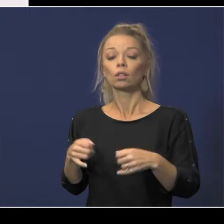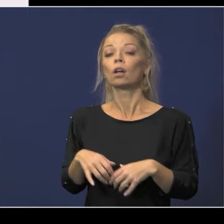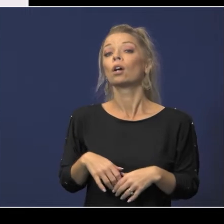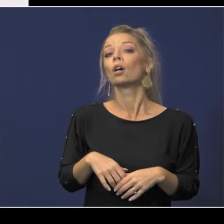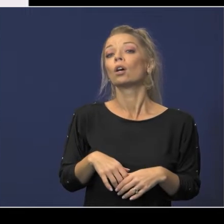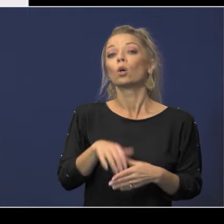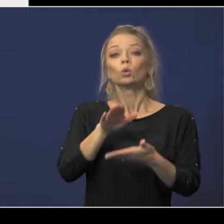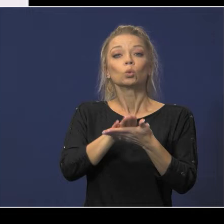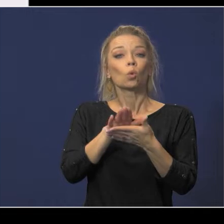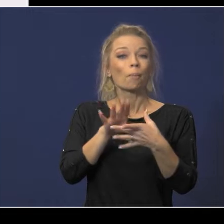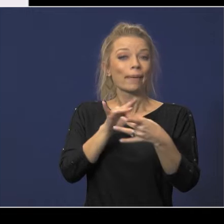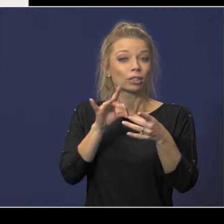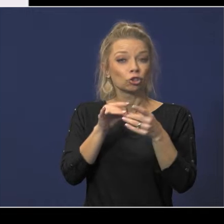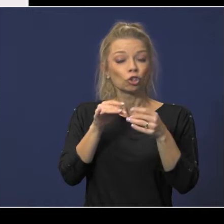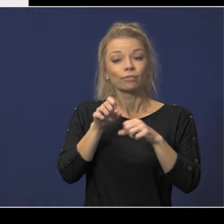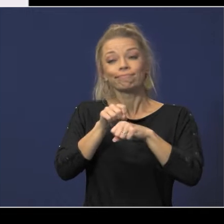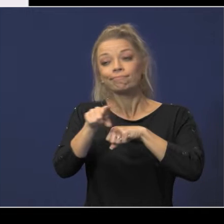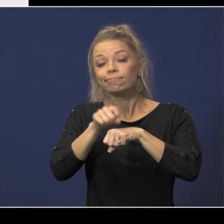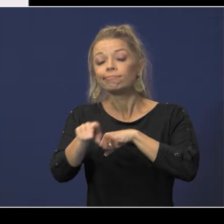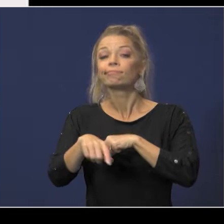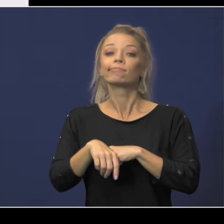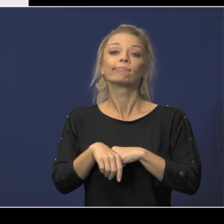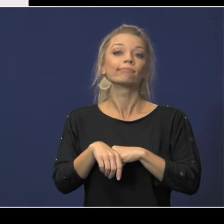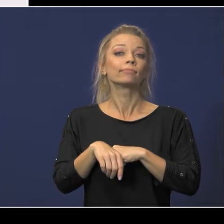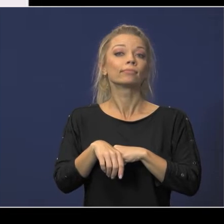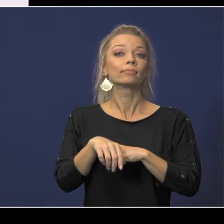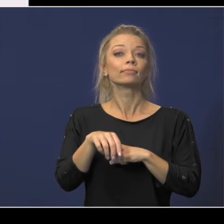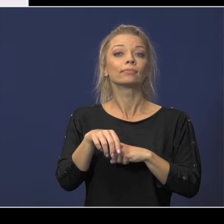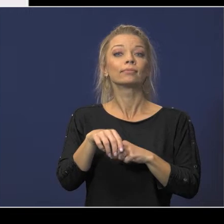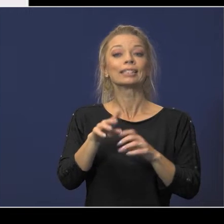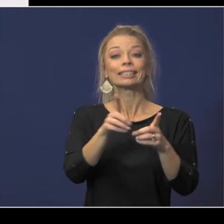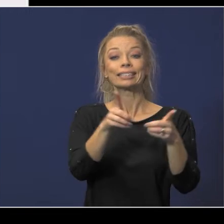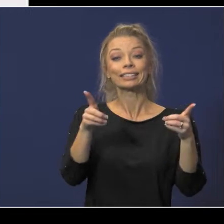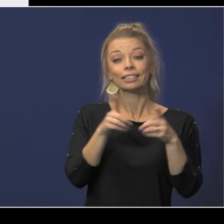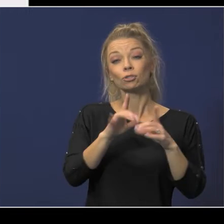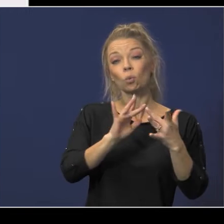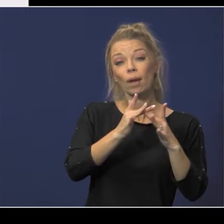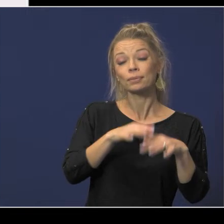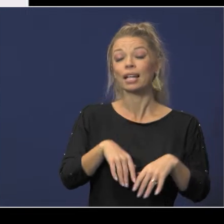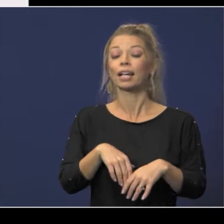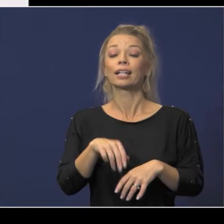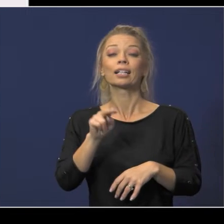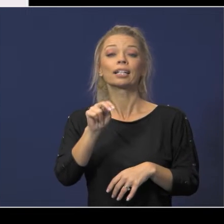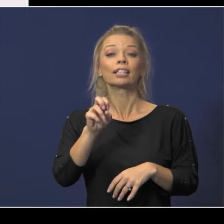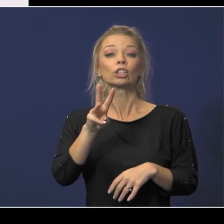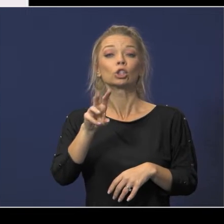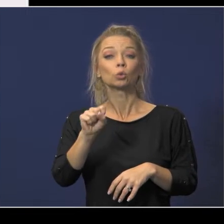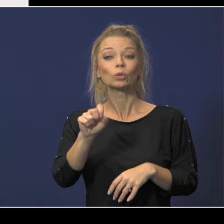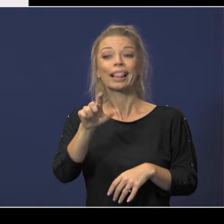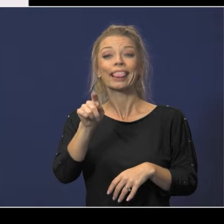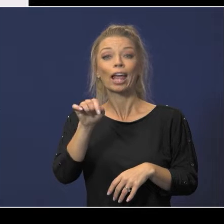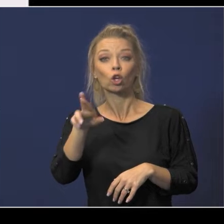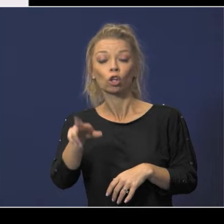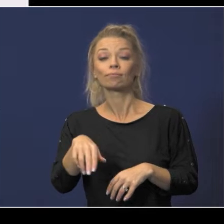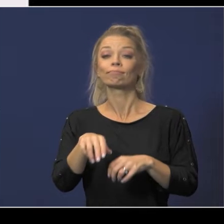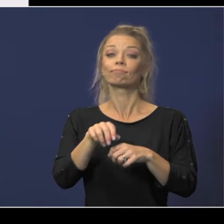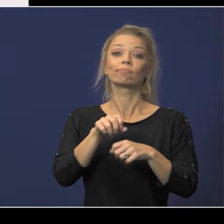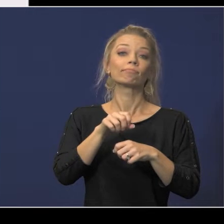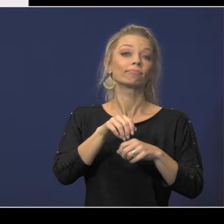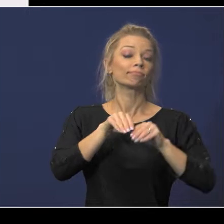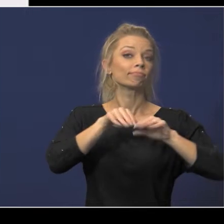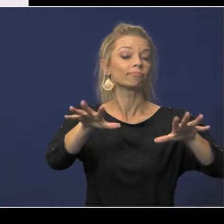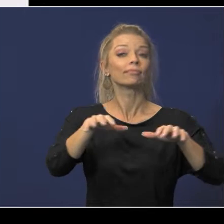calls and emails district and school newsletters district and school websites press release to the local media and the community